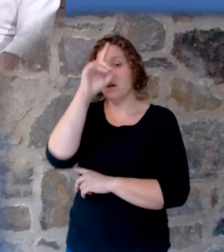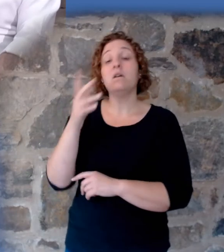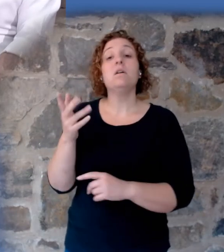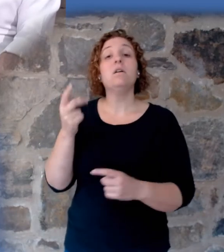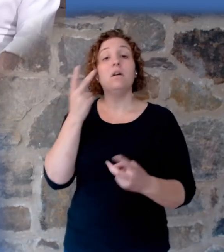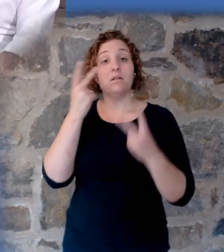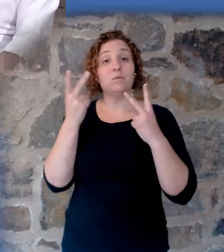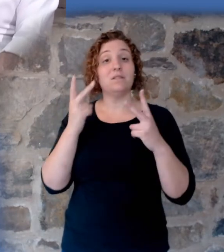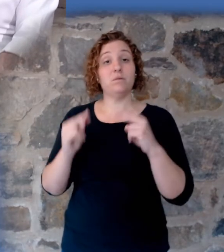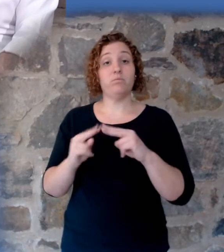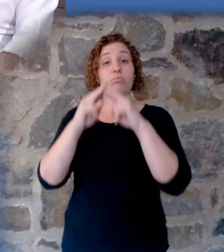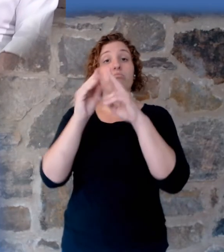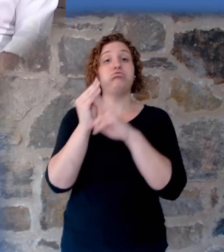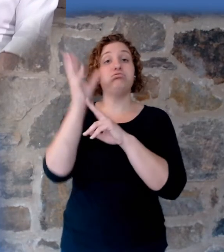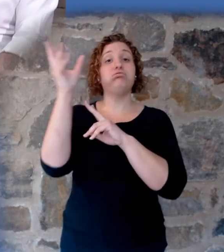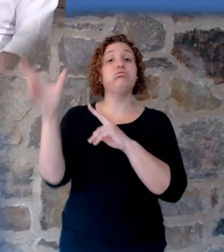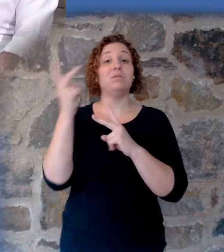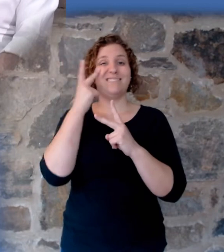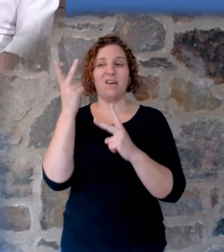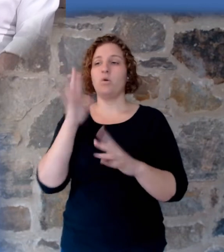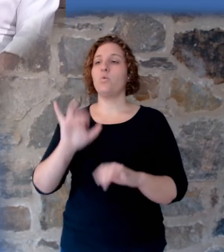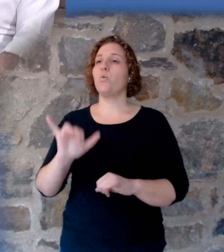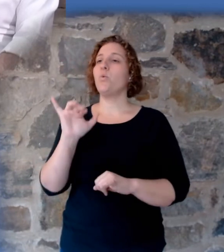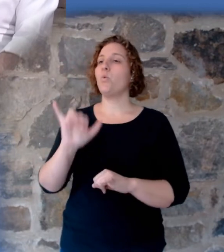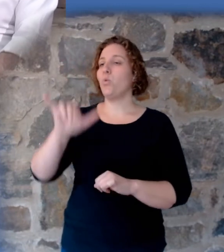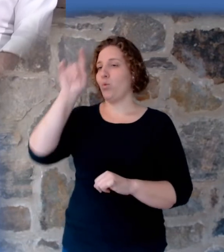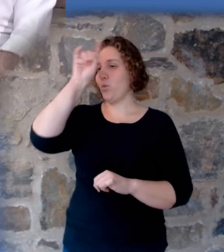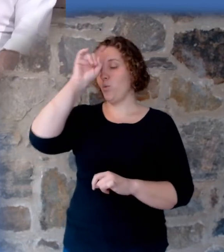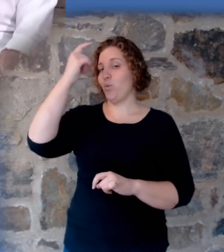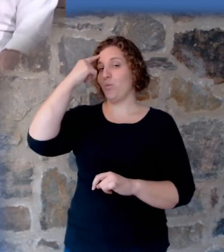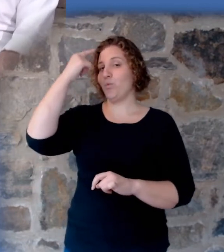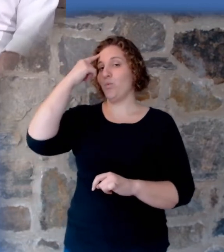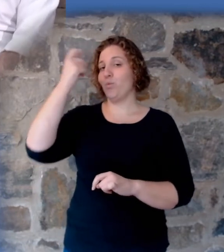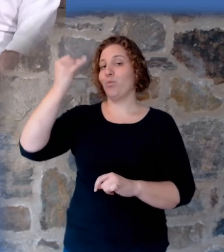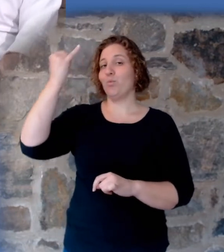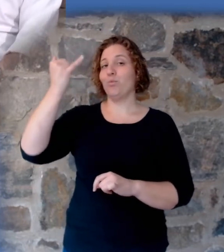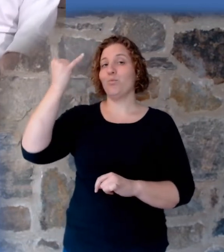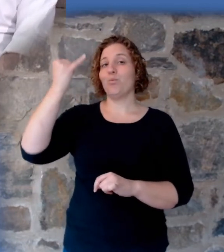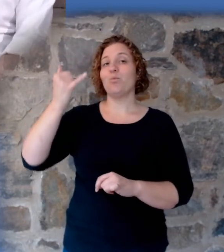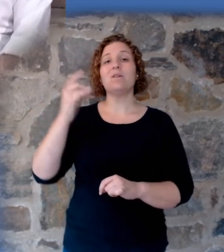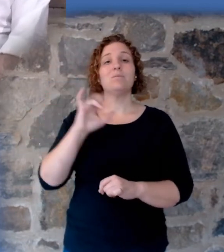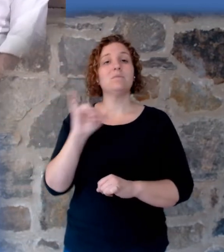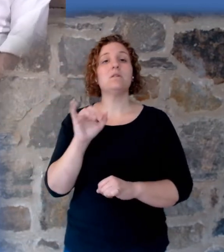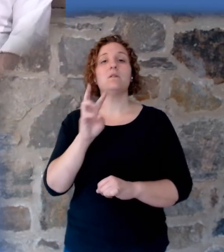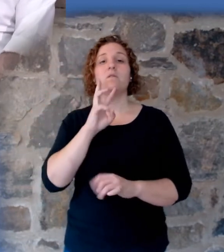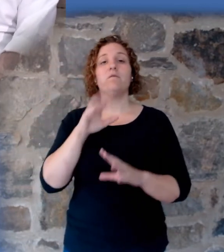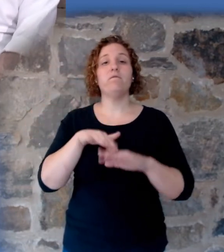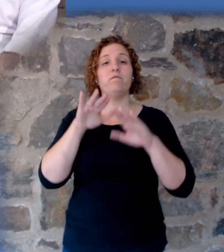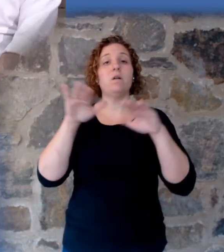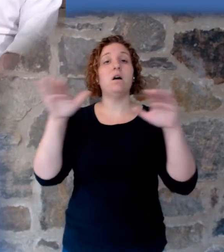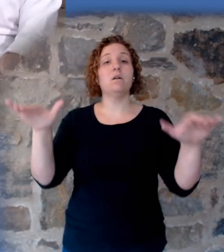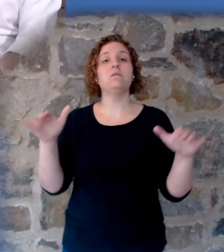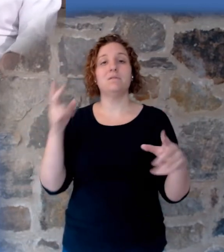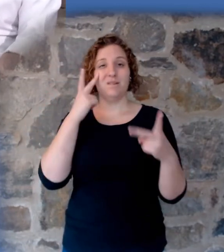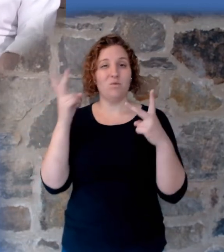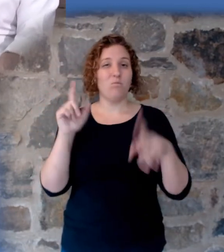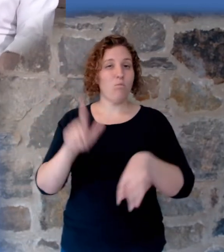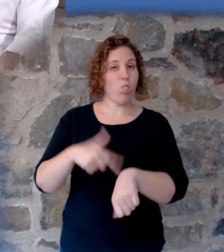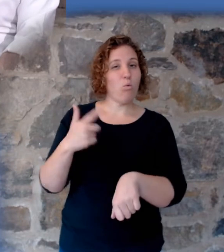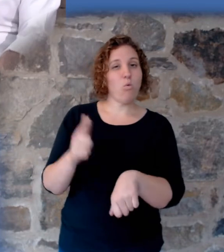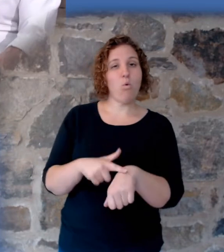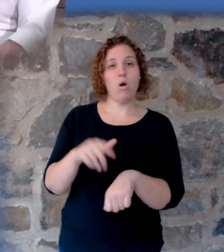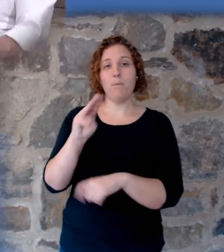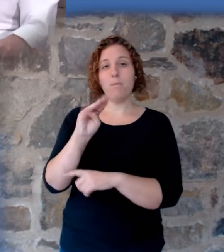and suddenly everything made sense. It would be a flood. So the question comes up, didn't it take millions of years to make Grand Canyon?